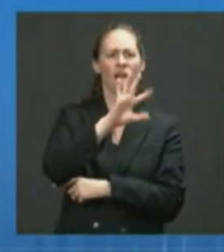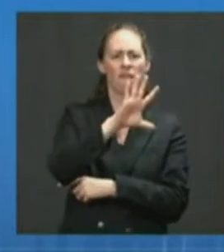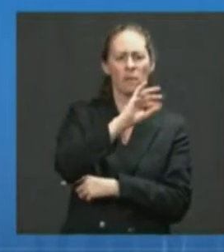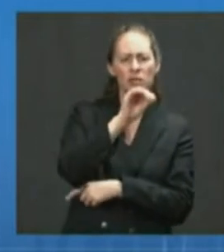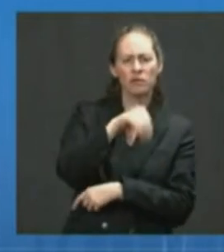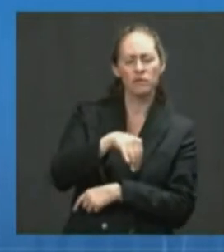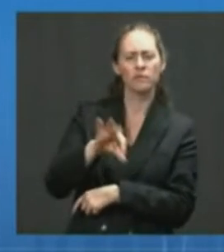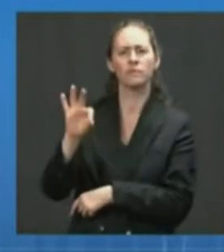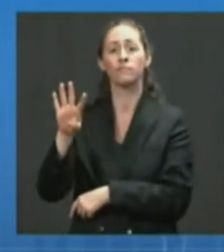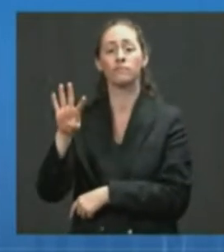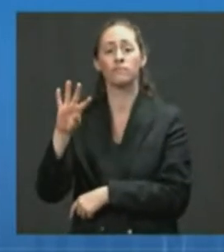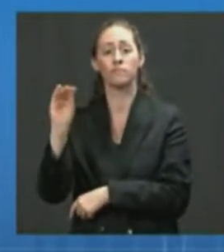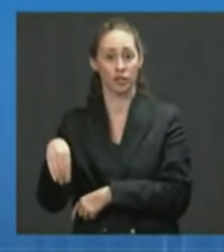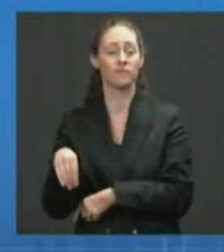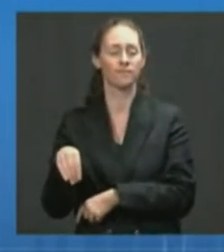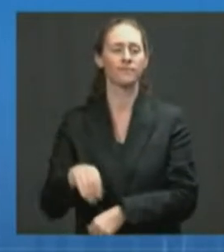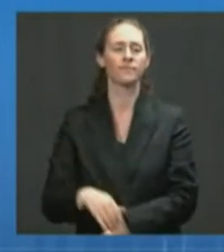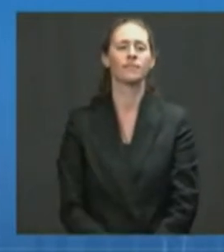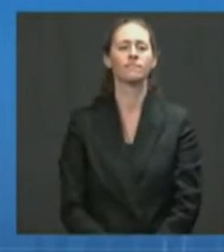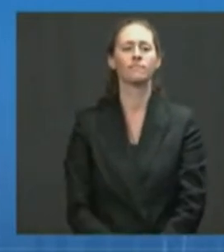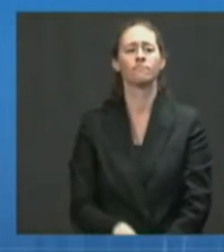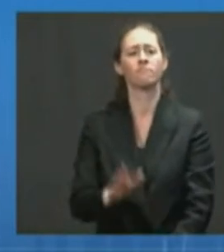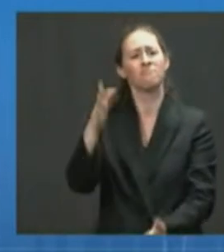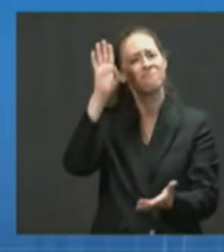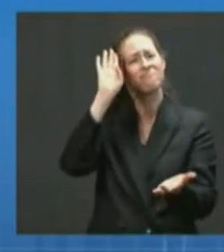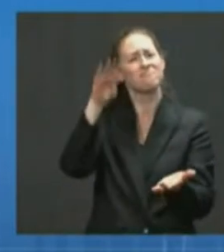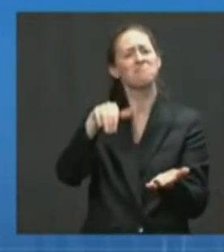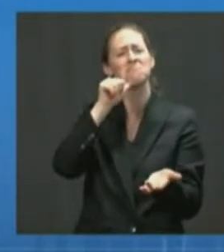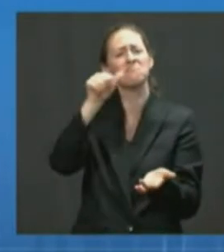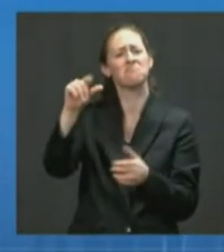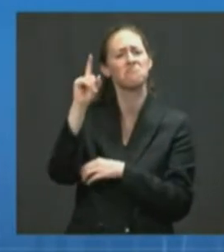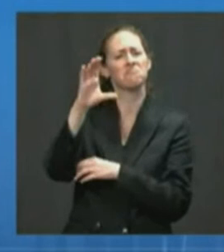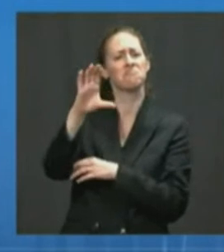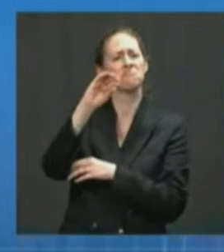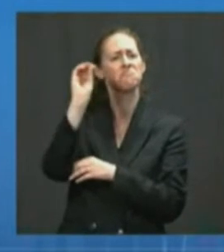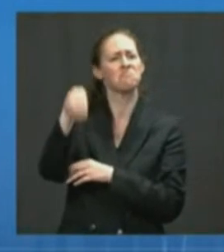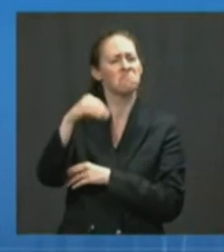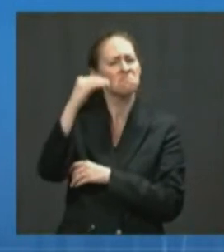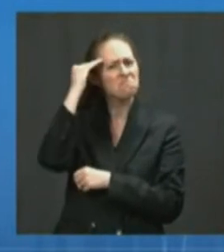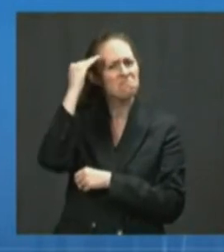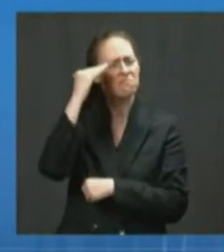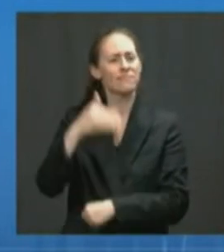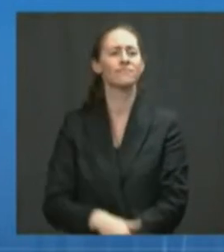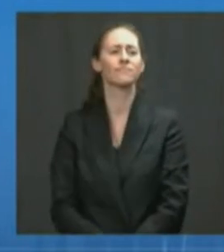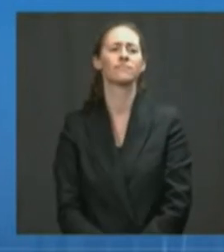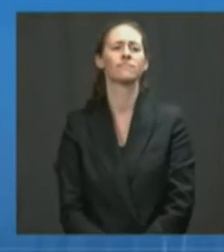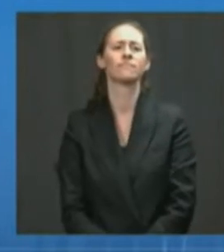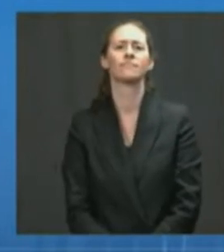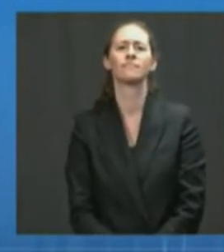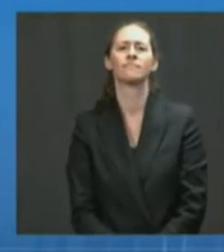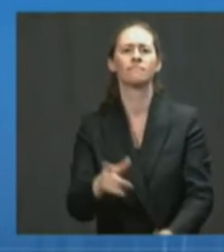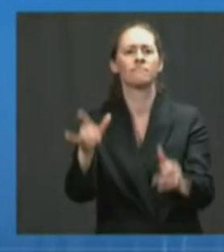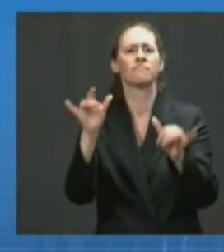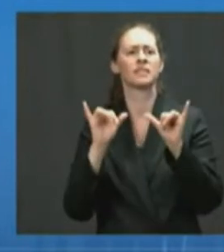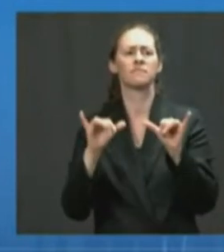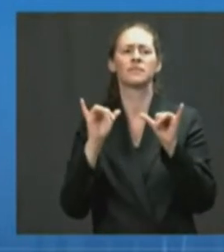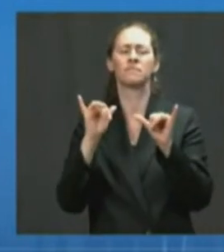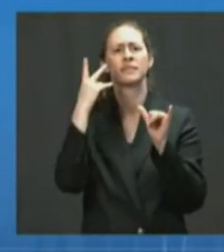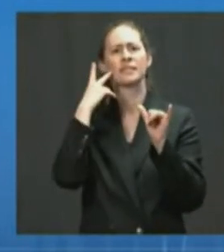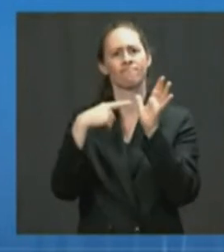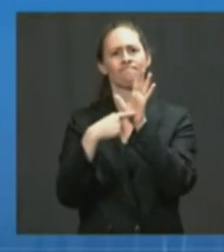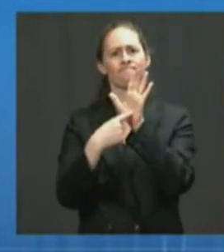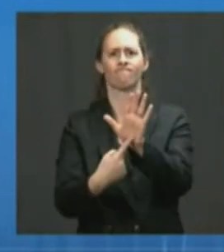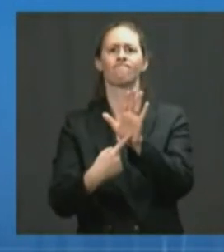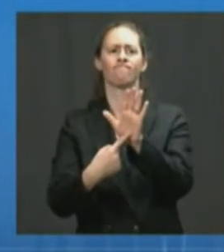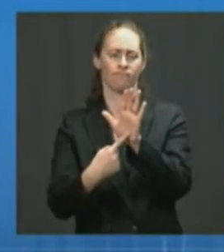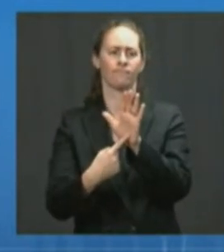it is not 100% effective. Next slide. The same holds true for the J&J, which in the United